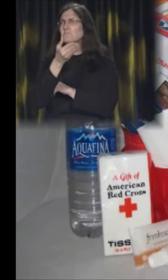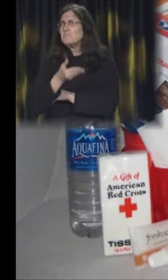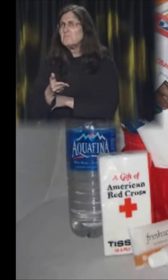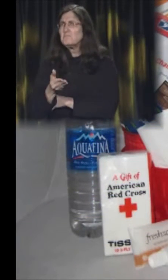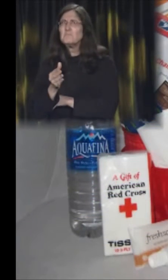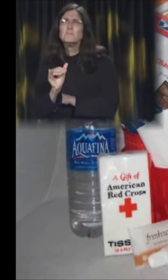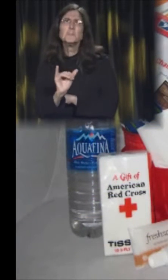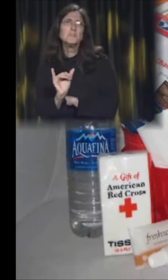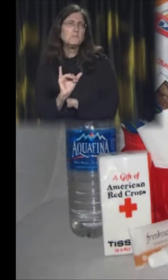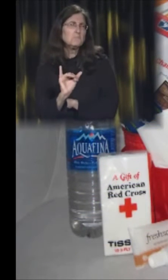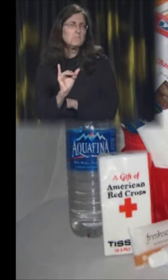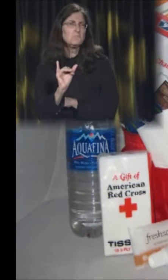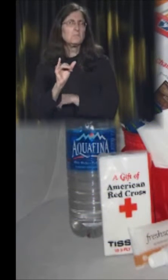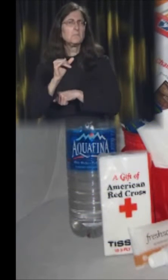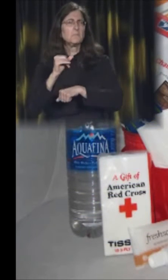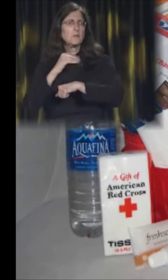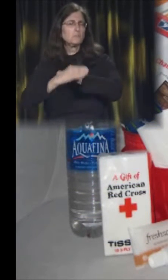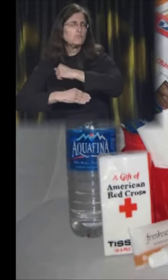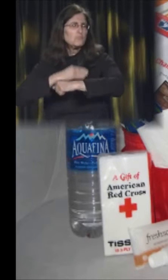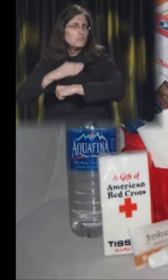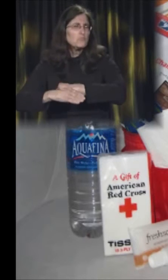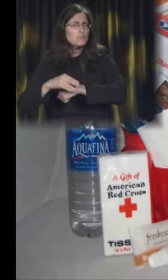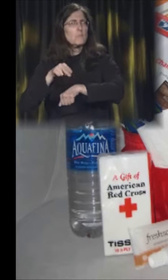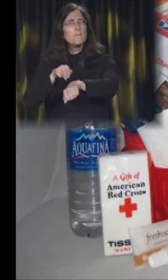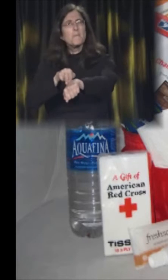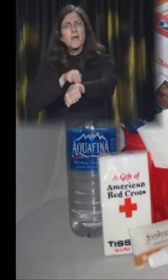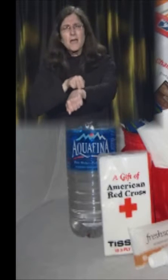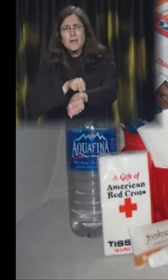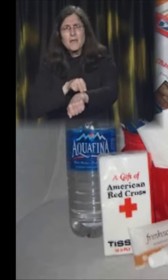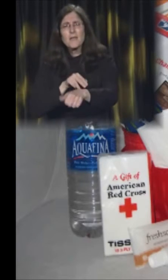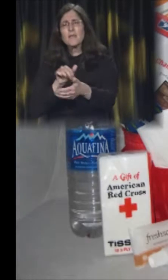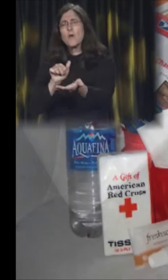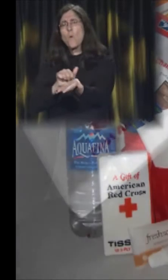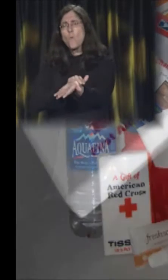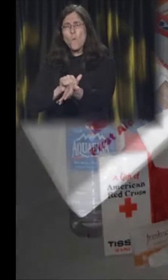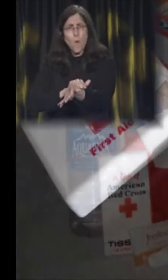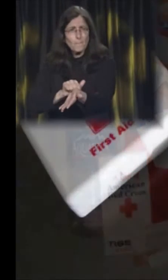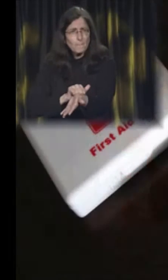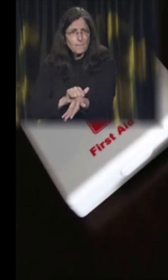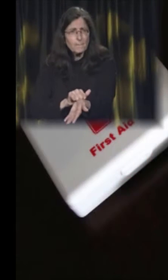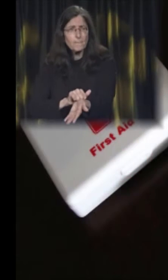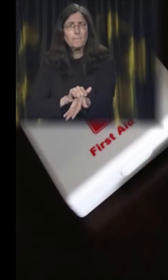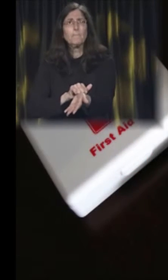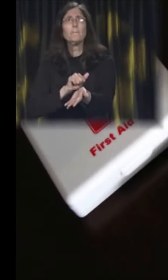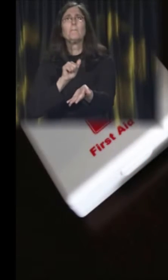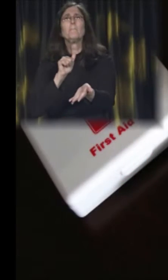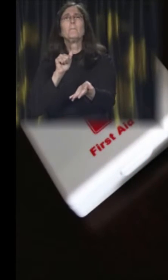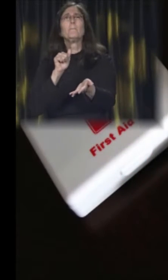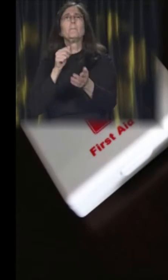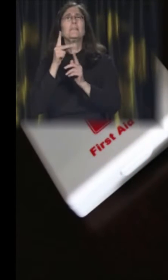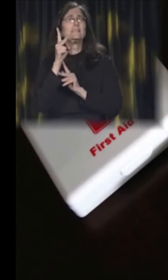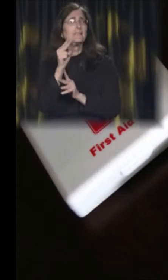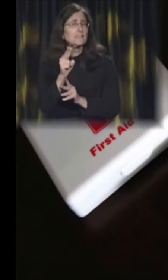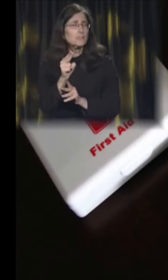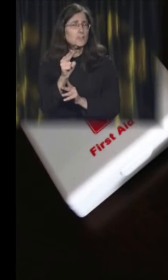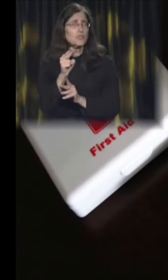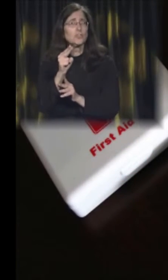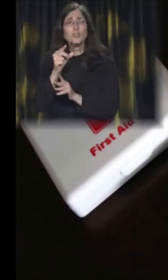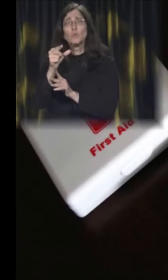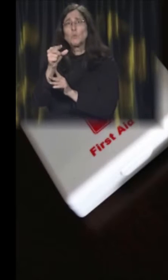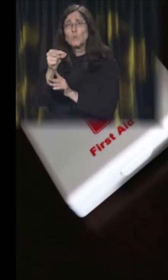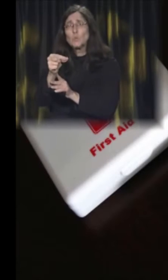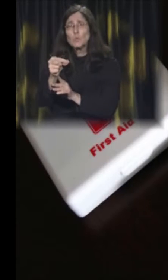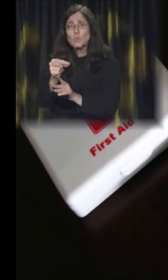And first aid supplies, such as sterile bandages and wipes, scissors, tweezers, a thermometer, and basic medicines.